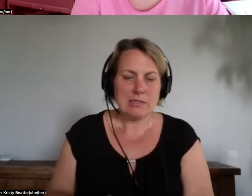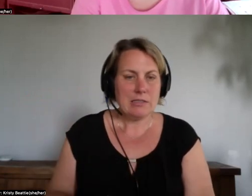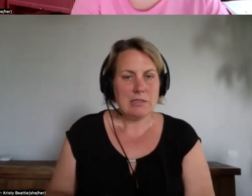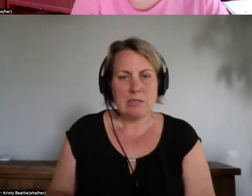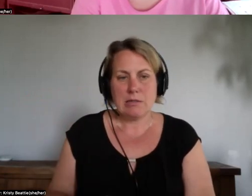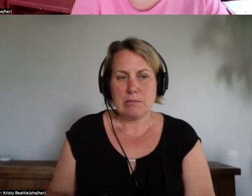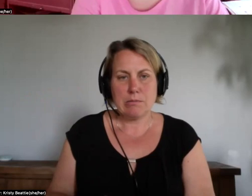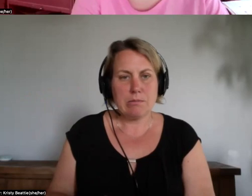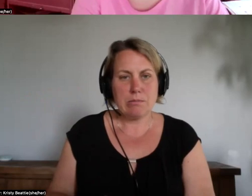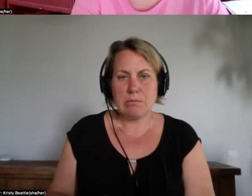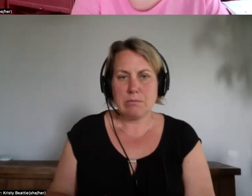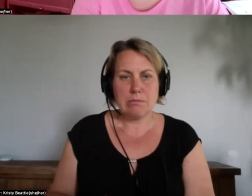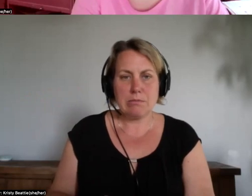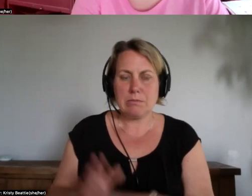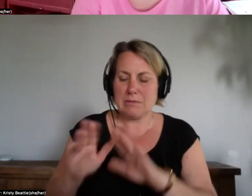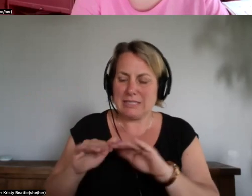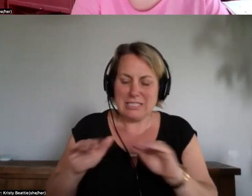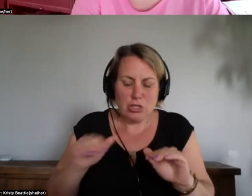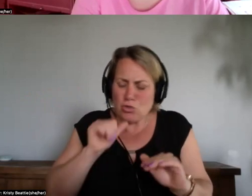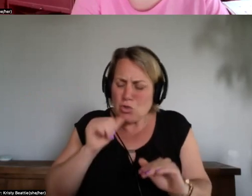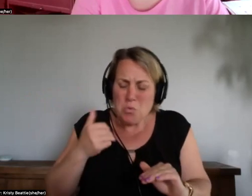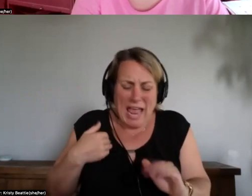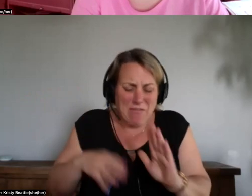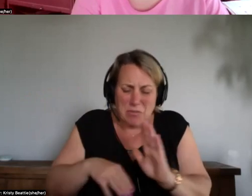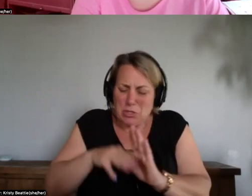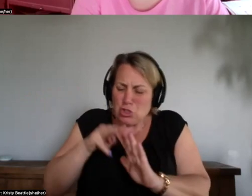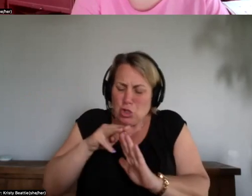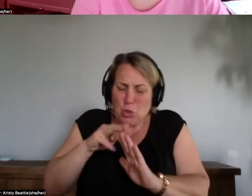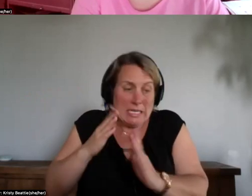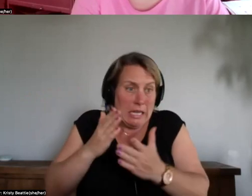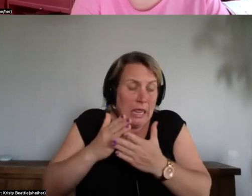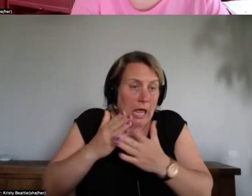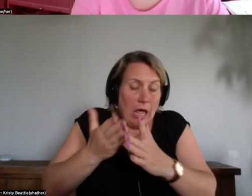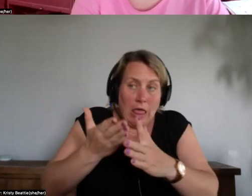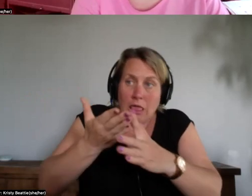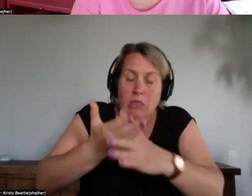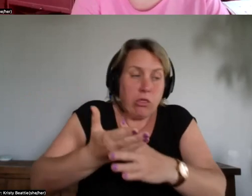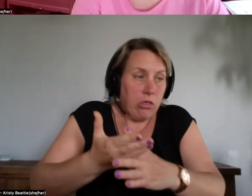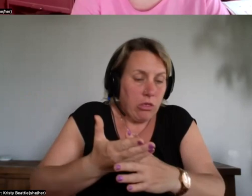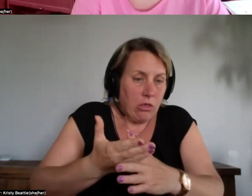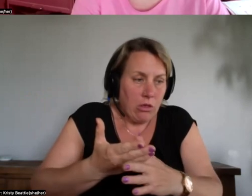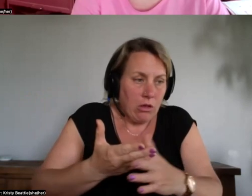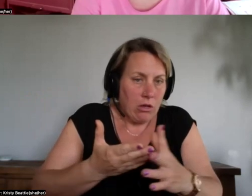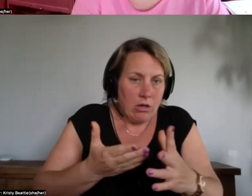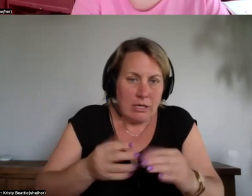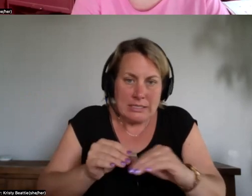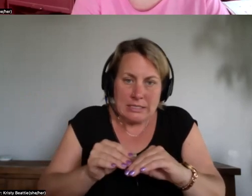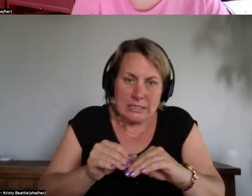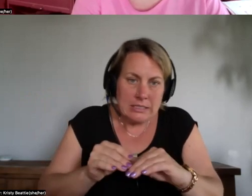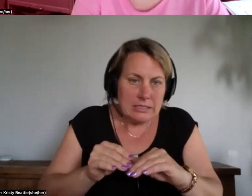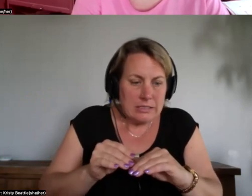they don't have the maturity to step in and be the be the mother